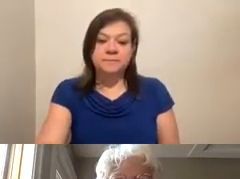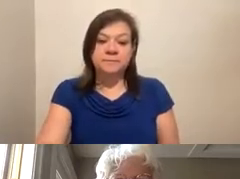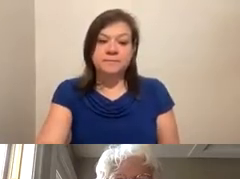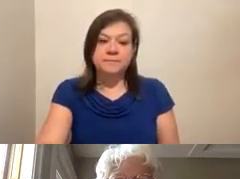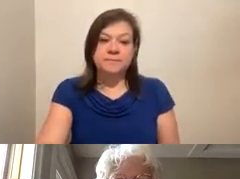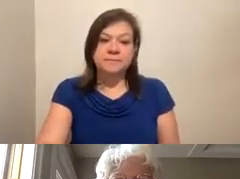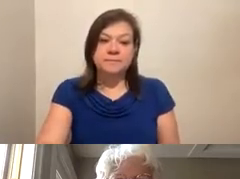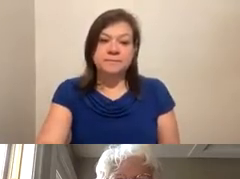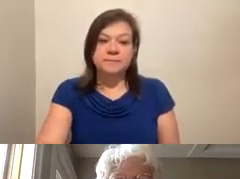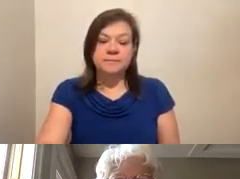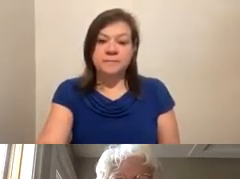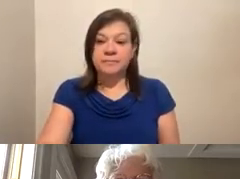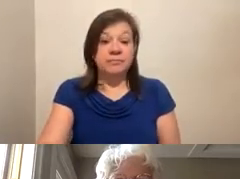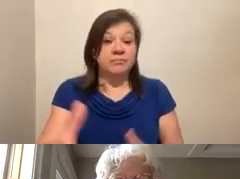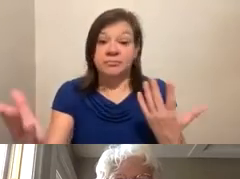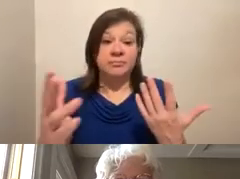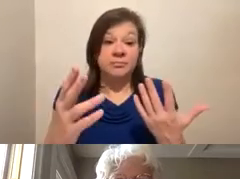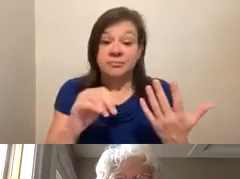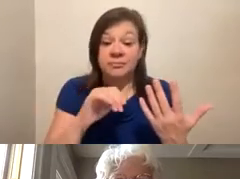And you can jump right in.